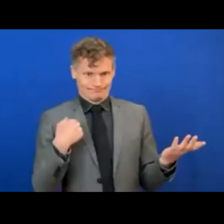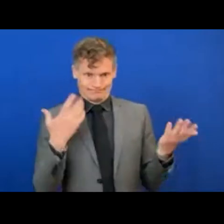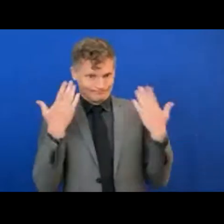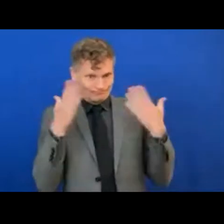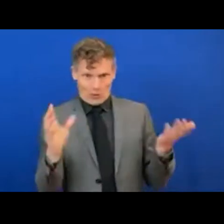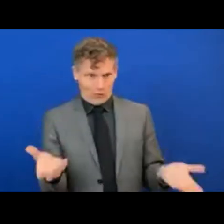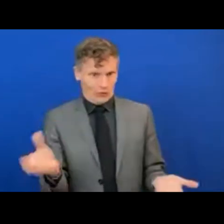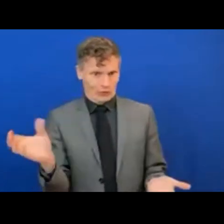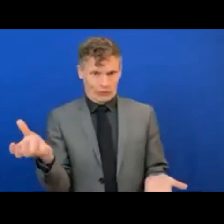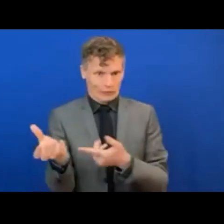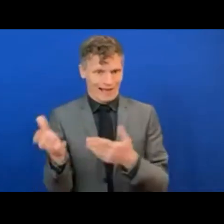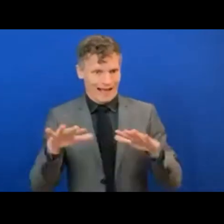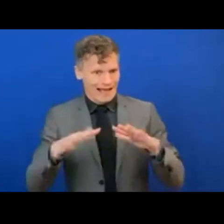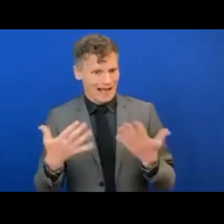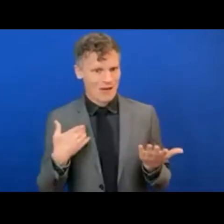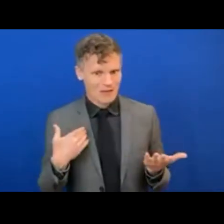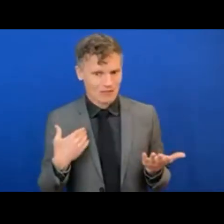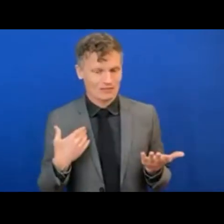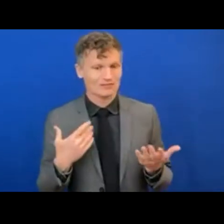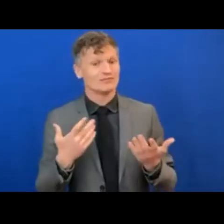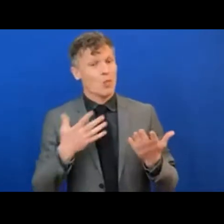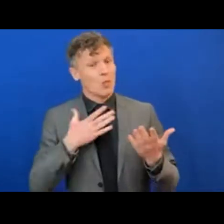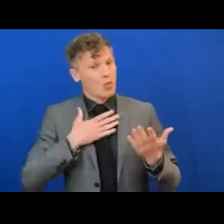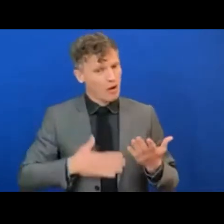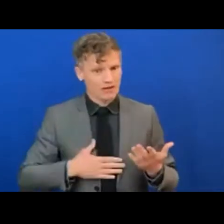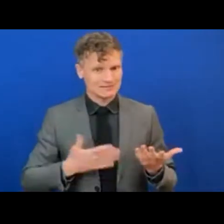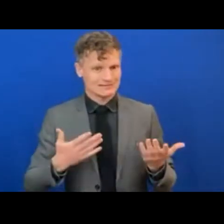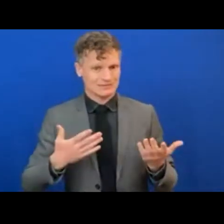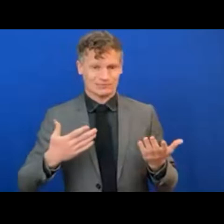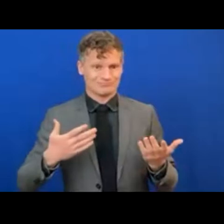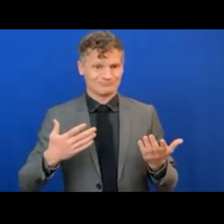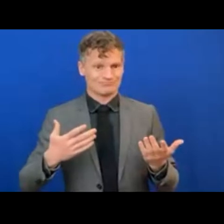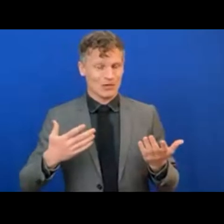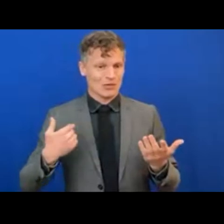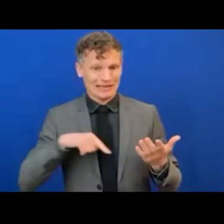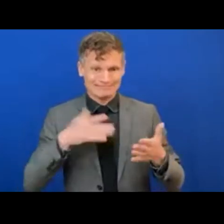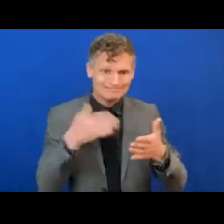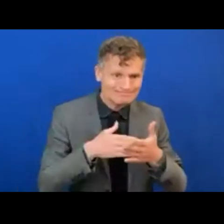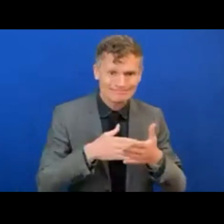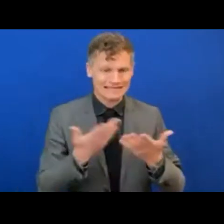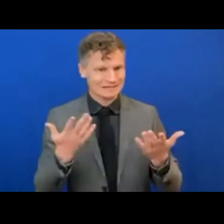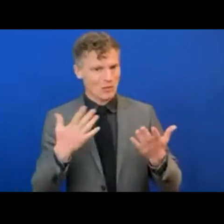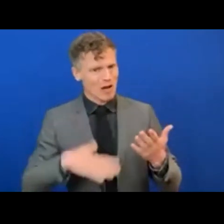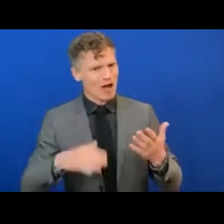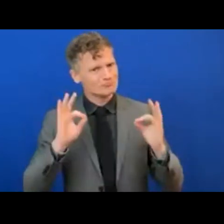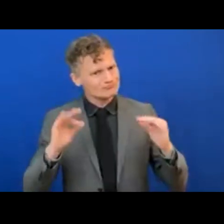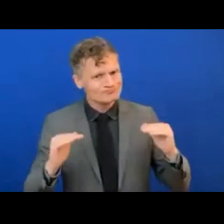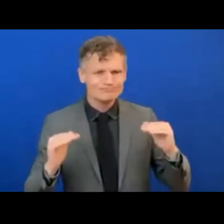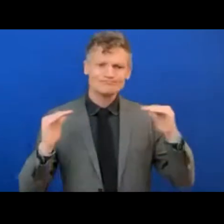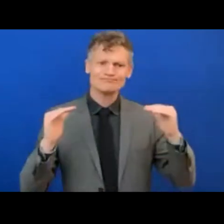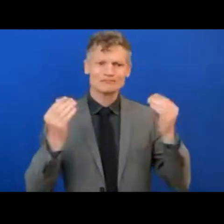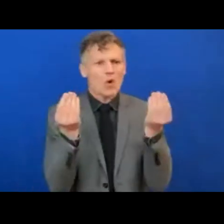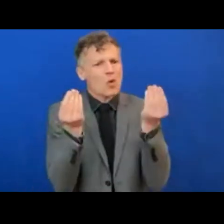unable to improve the quality of life of our people and using digital technology to ensure